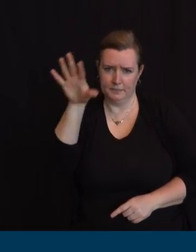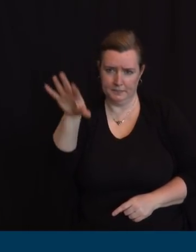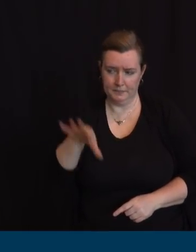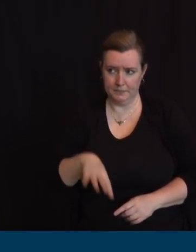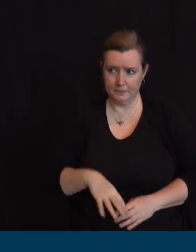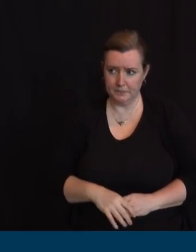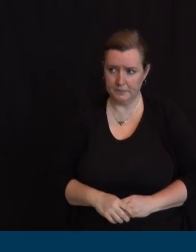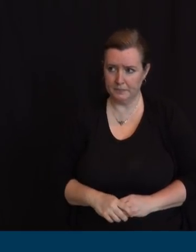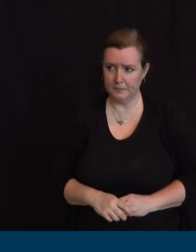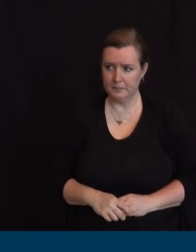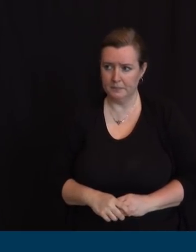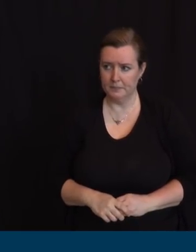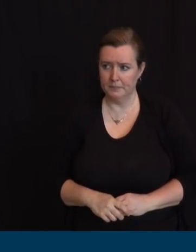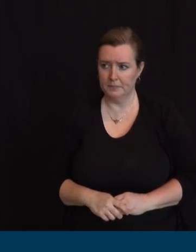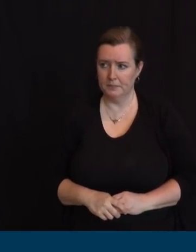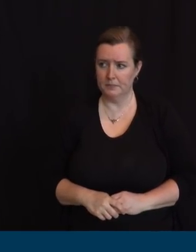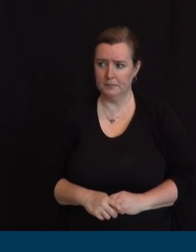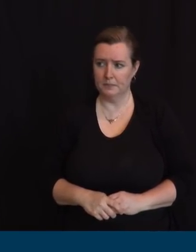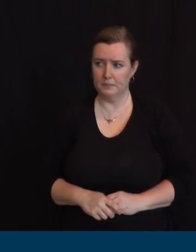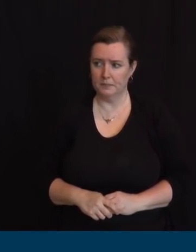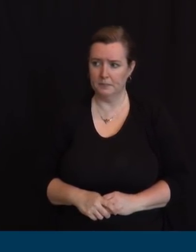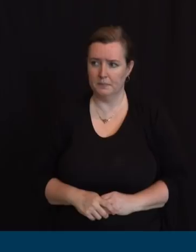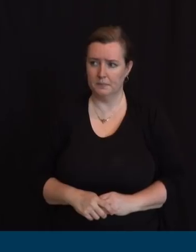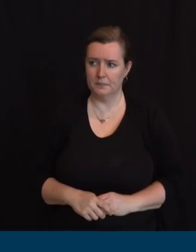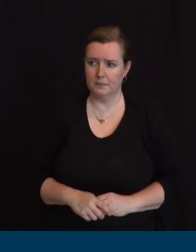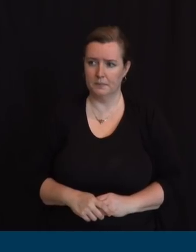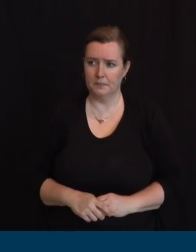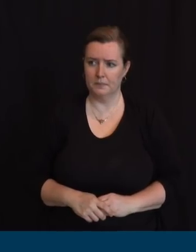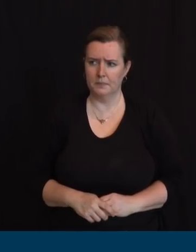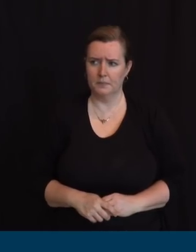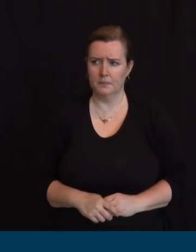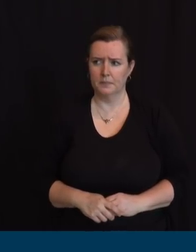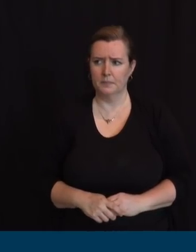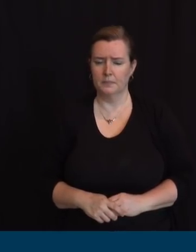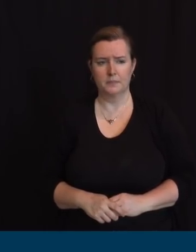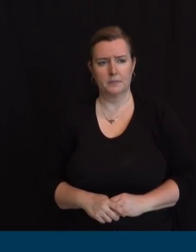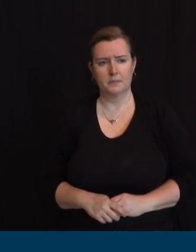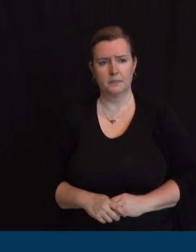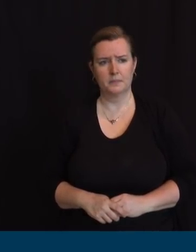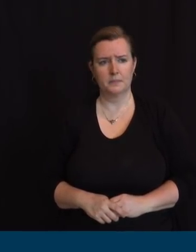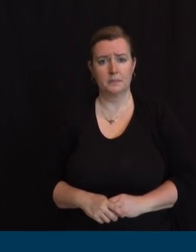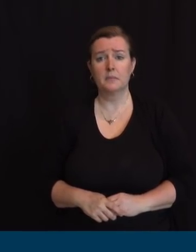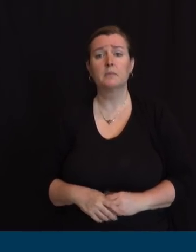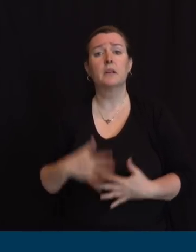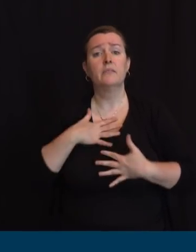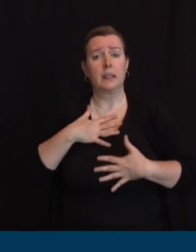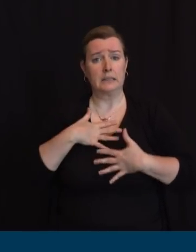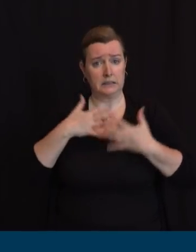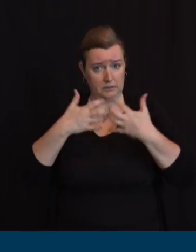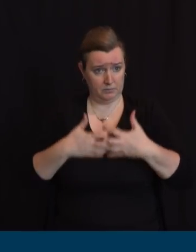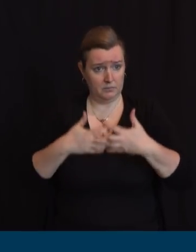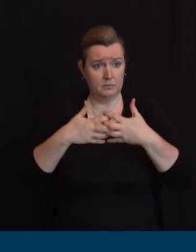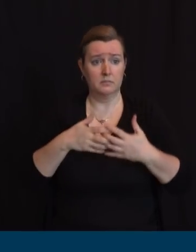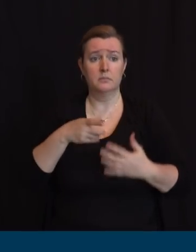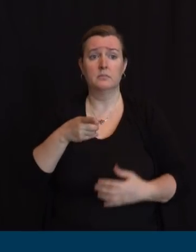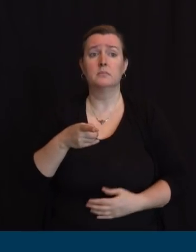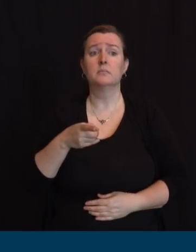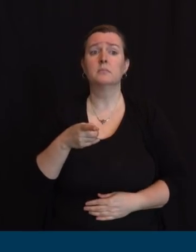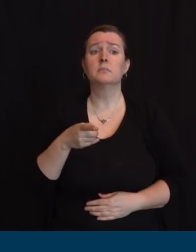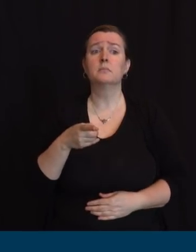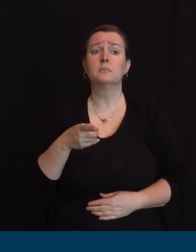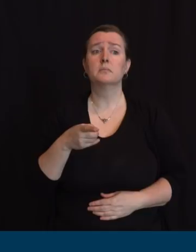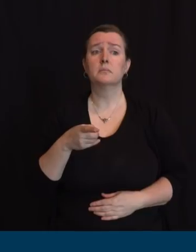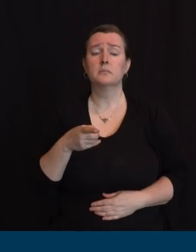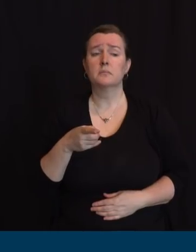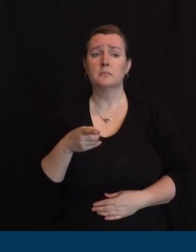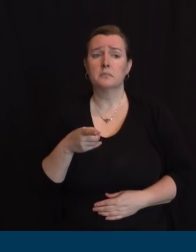First of all, with regard to ventilators, although, Dr. Tan, you've always never needed an introduction, so I